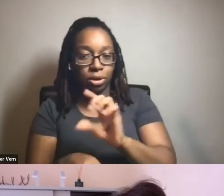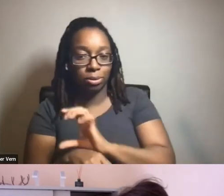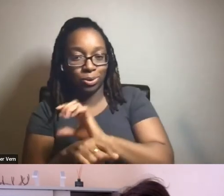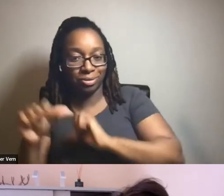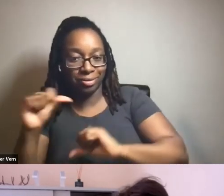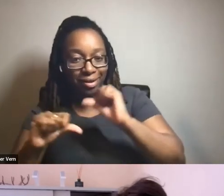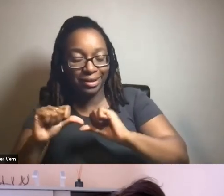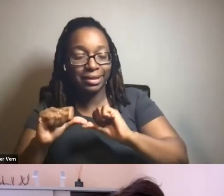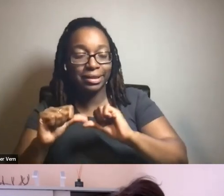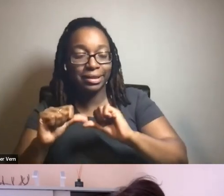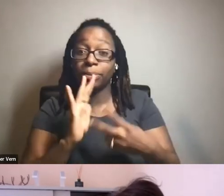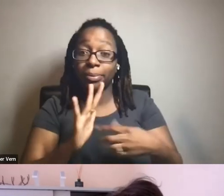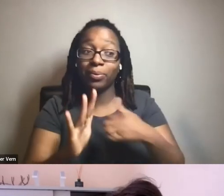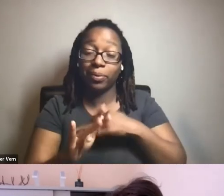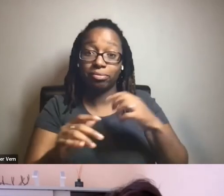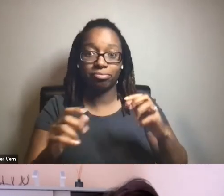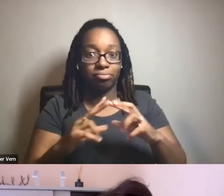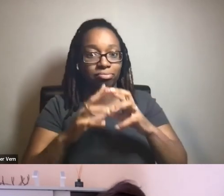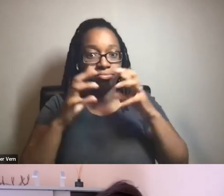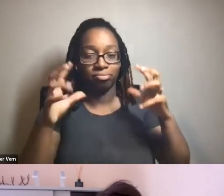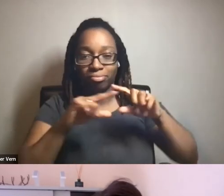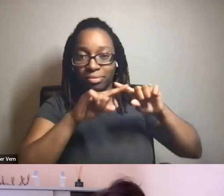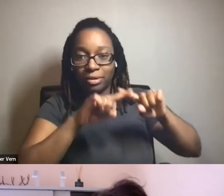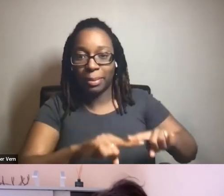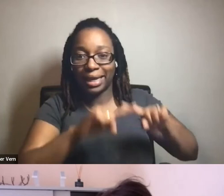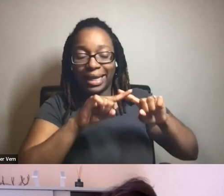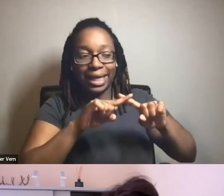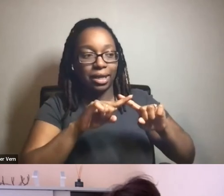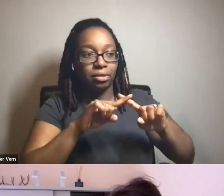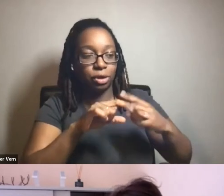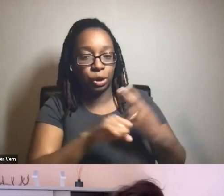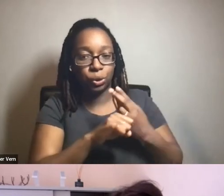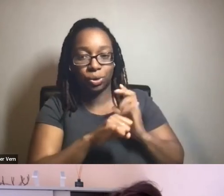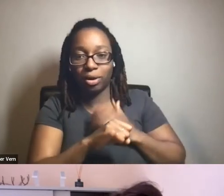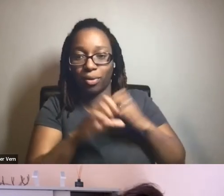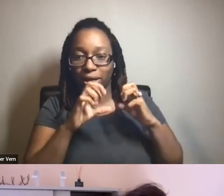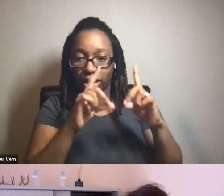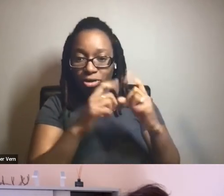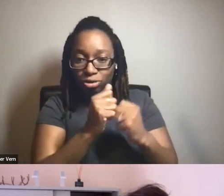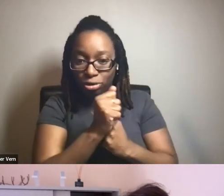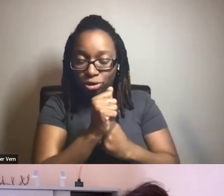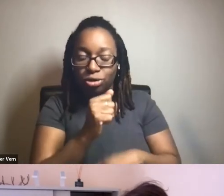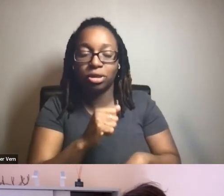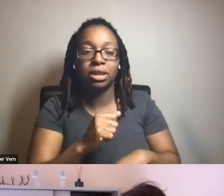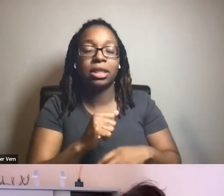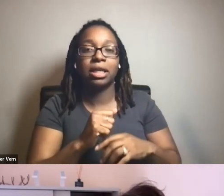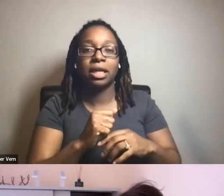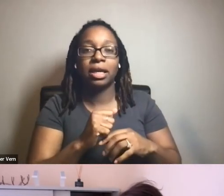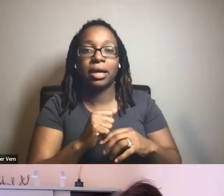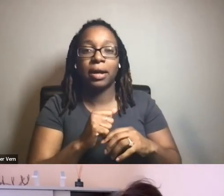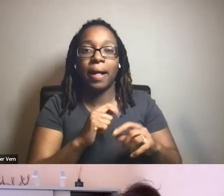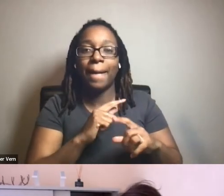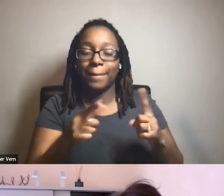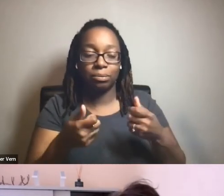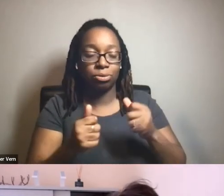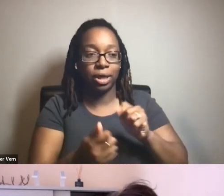we're very much reliant on, uh, I suppose, using our educational frameworks and lenses on pedagogy, but making the most of